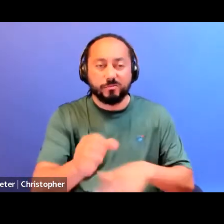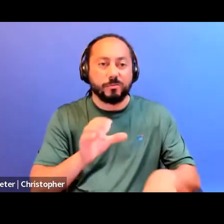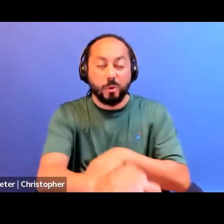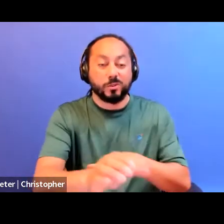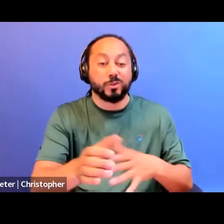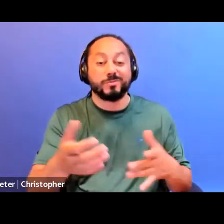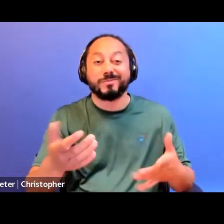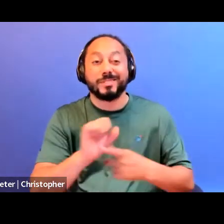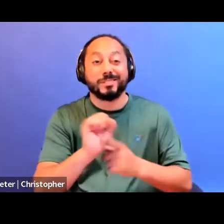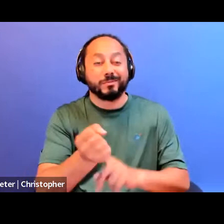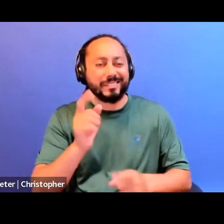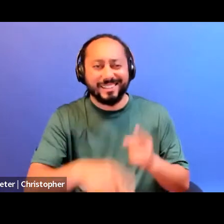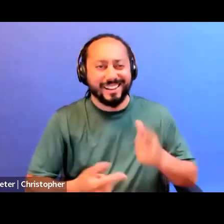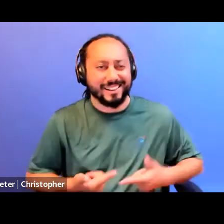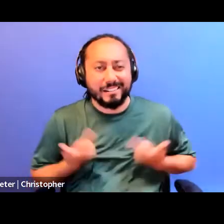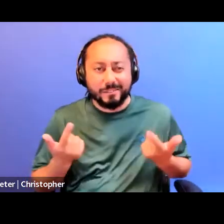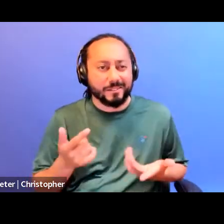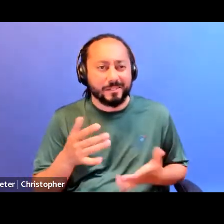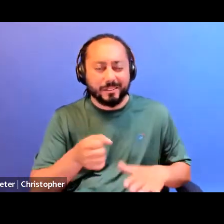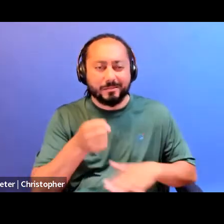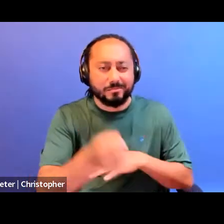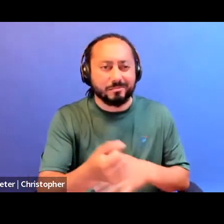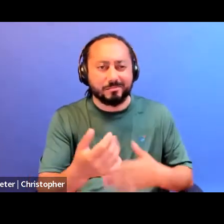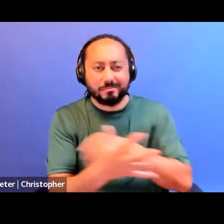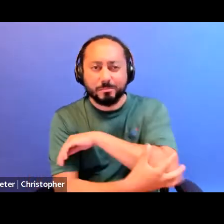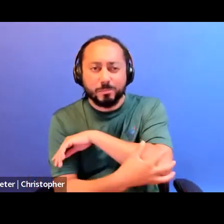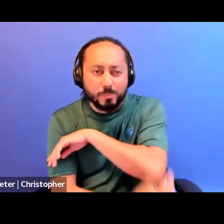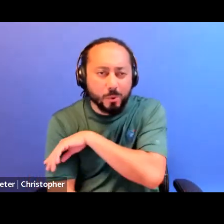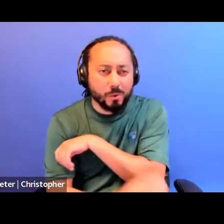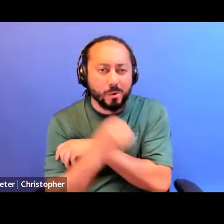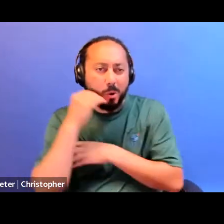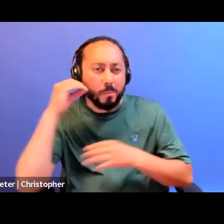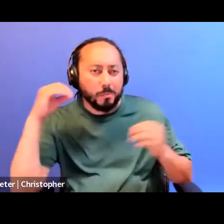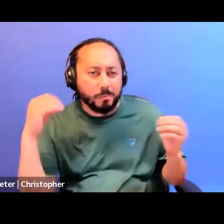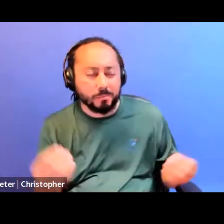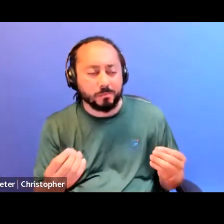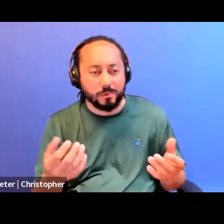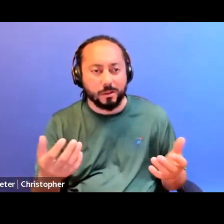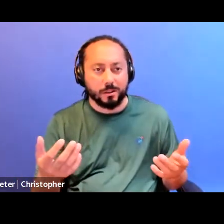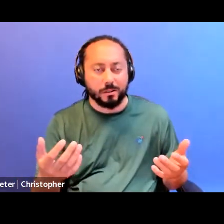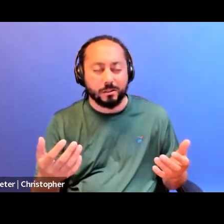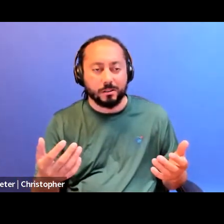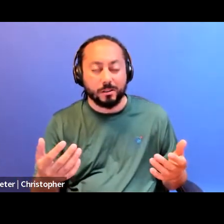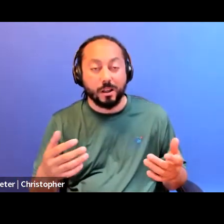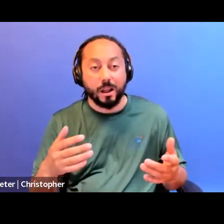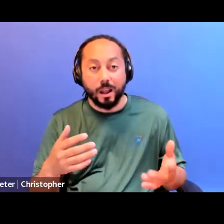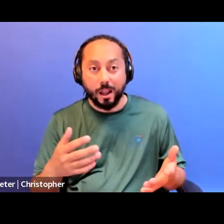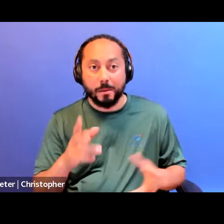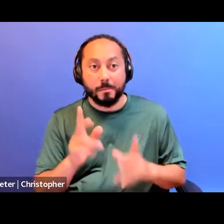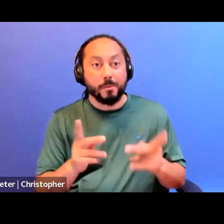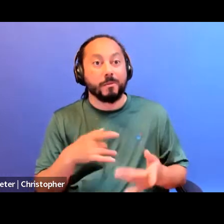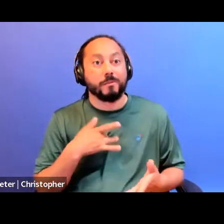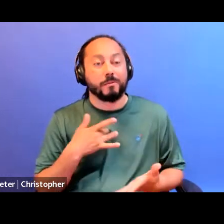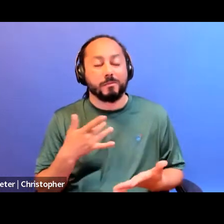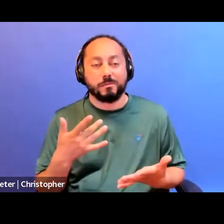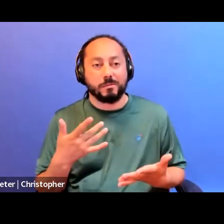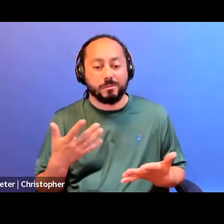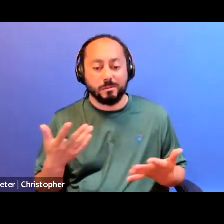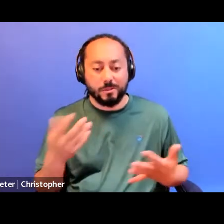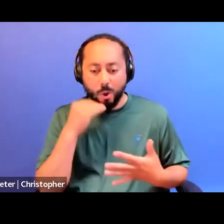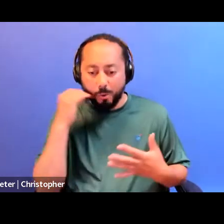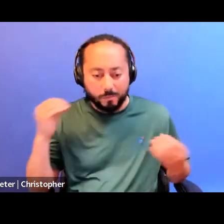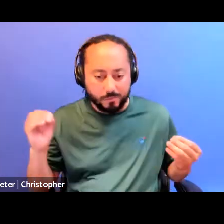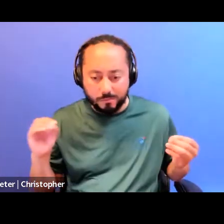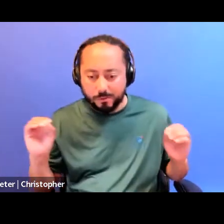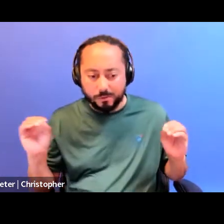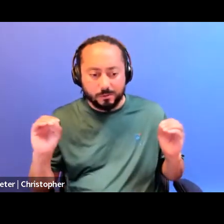you know, impoverished conditions, you know, people are finding themselves houseless, and many of those people